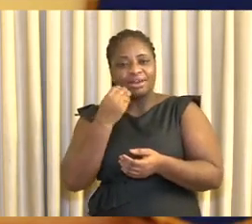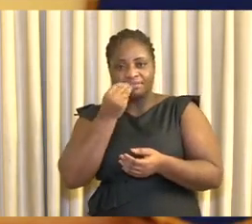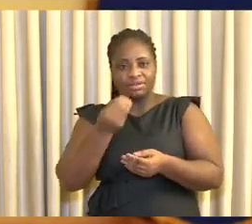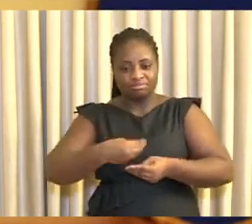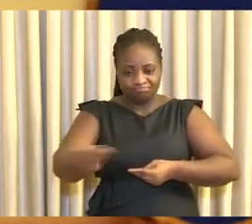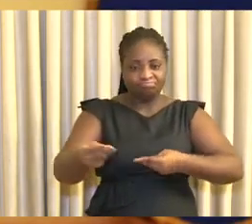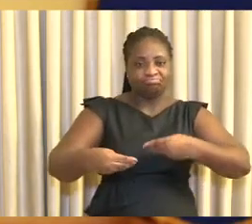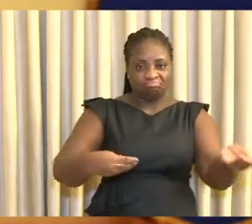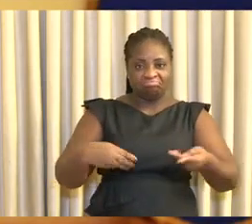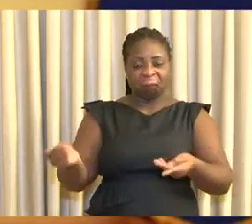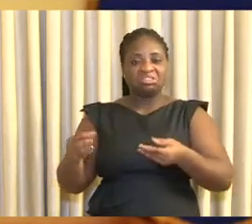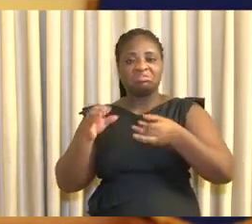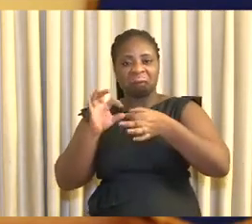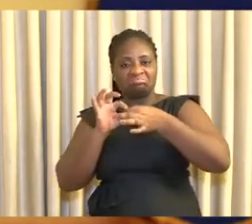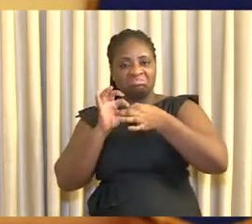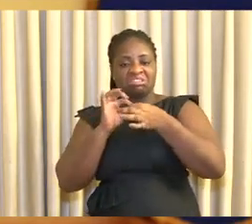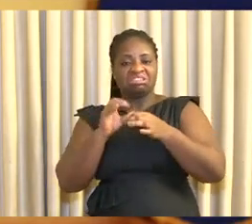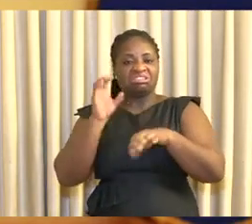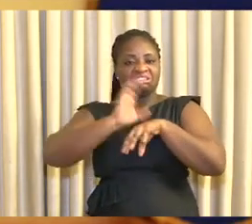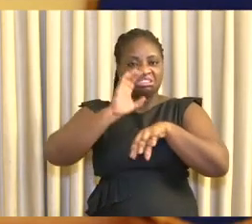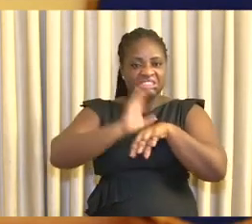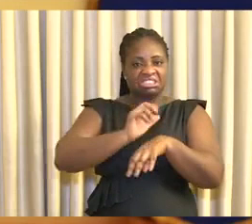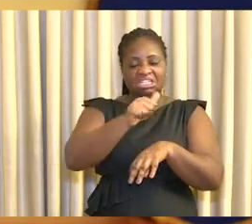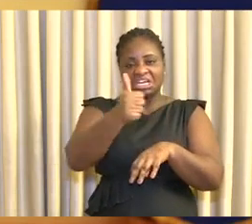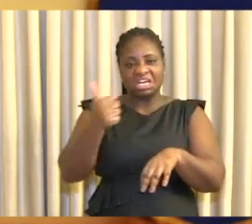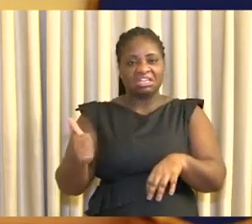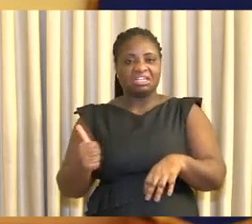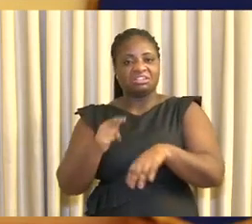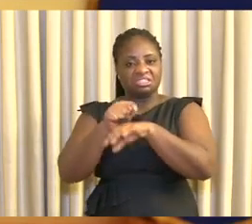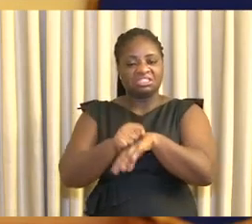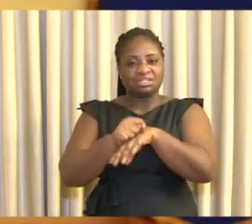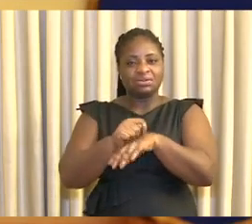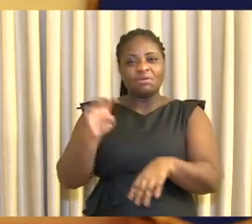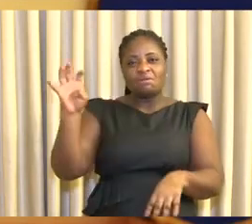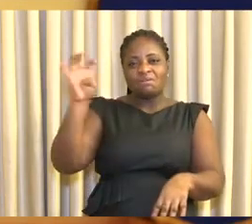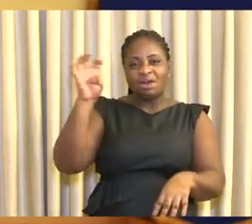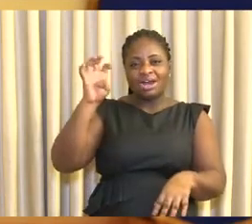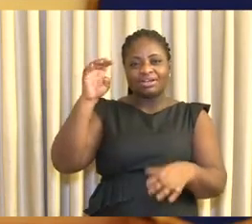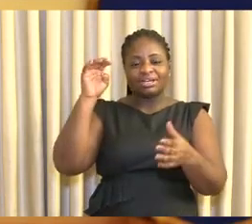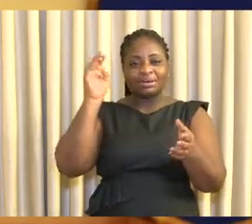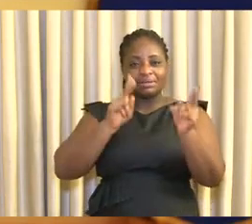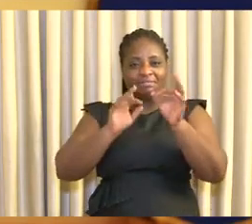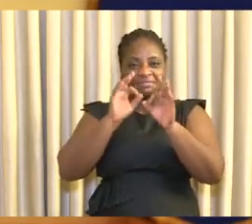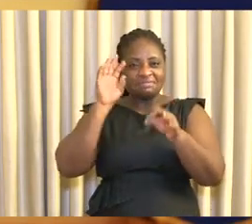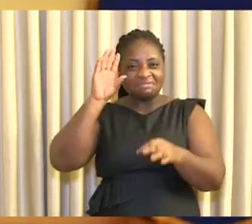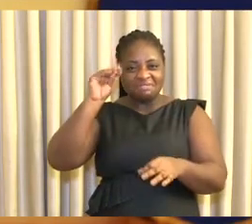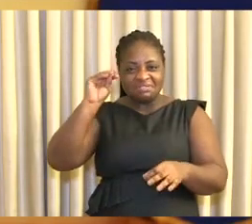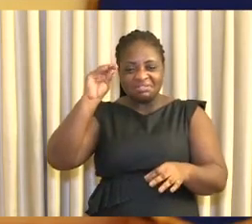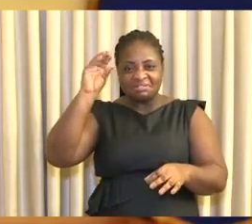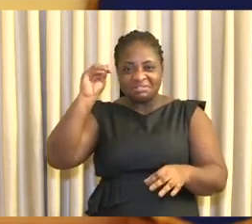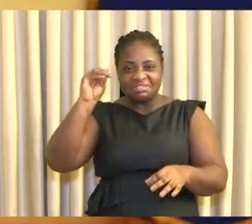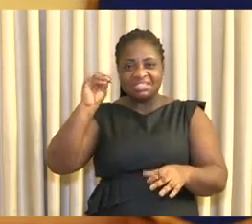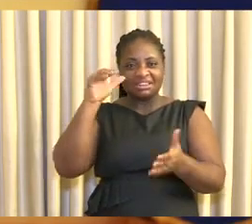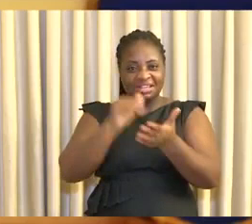in the same areas as against the original target of 400,000. I express my profound